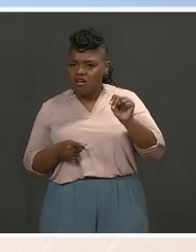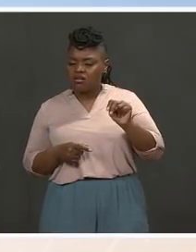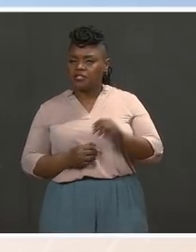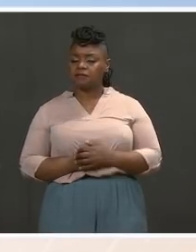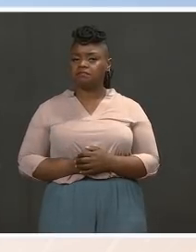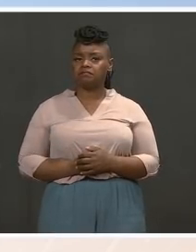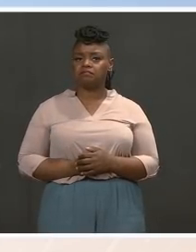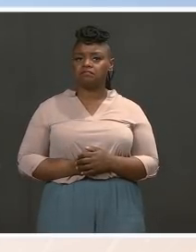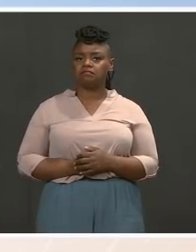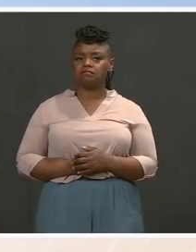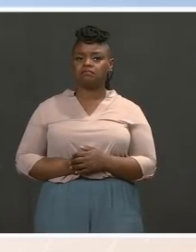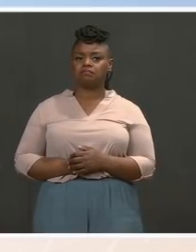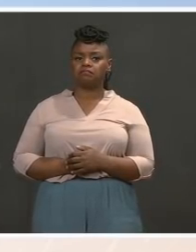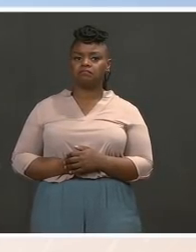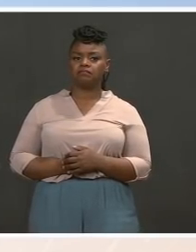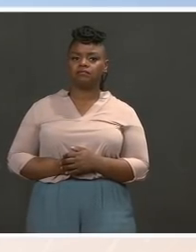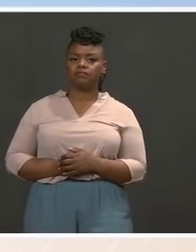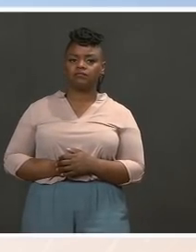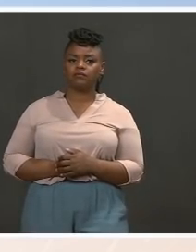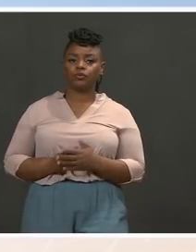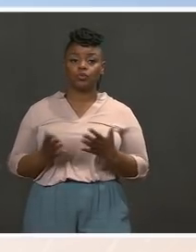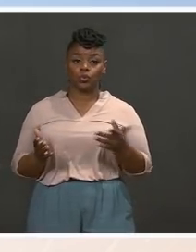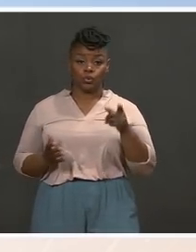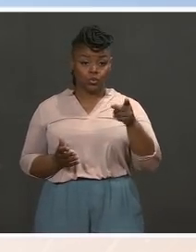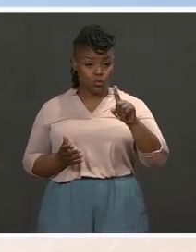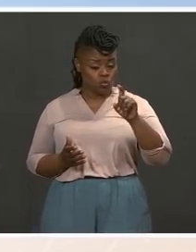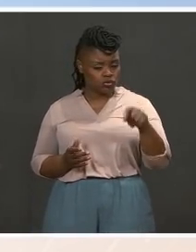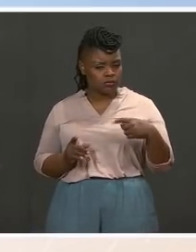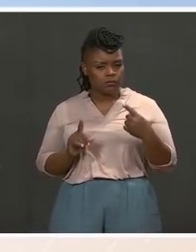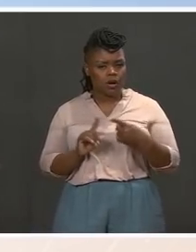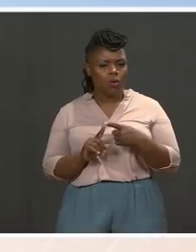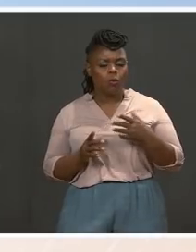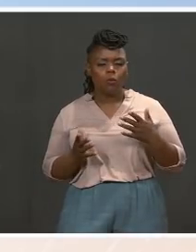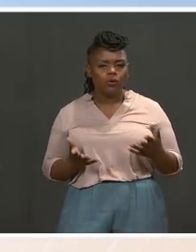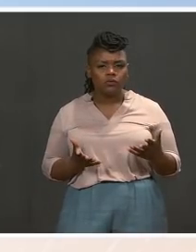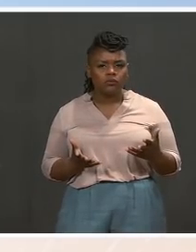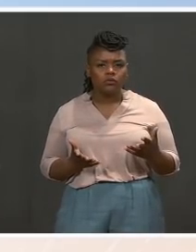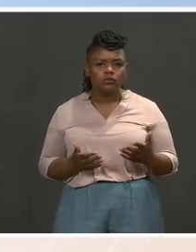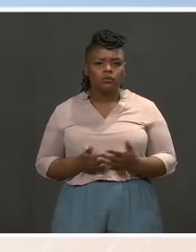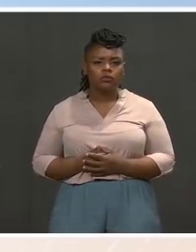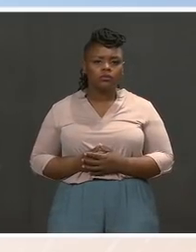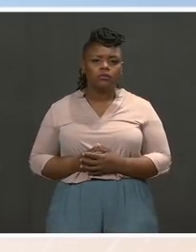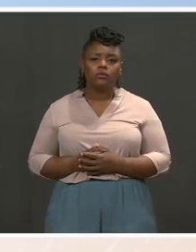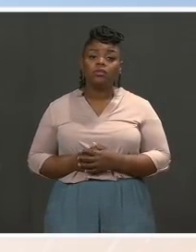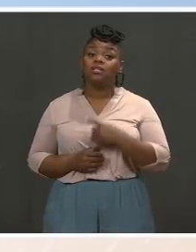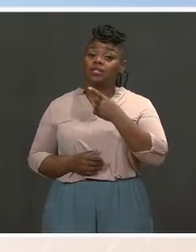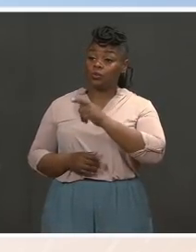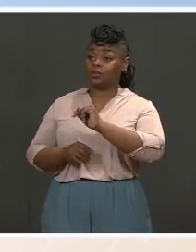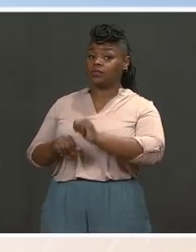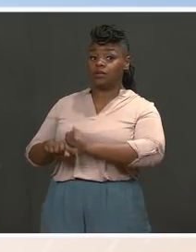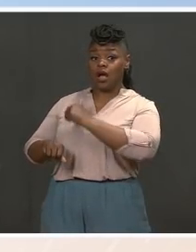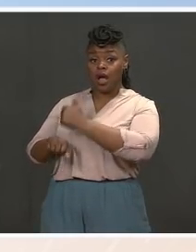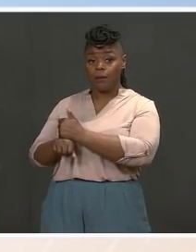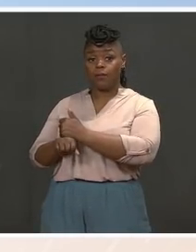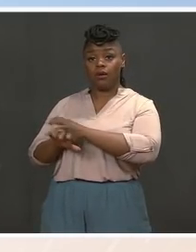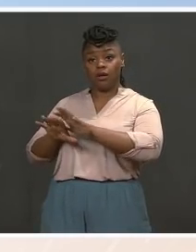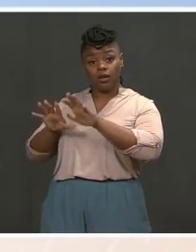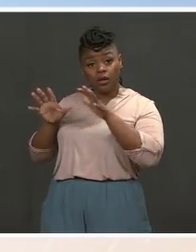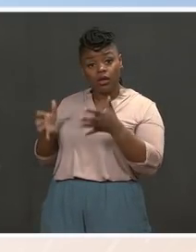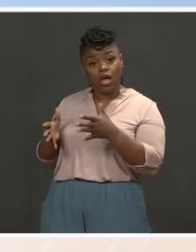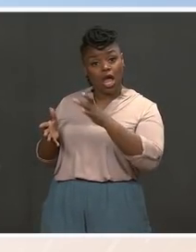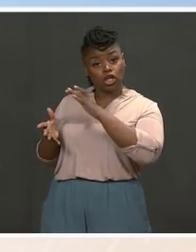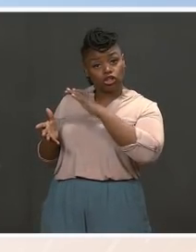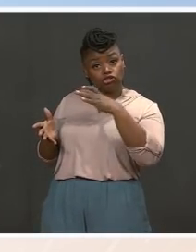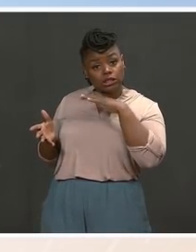you're asking kind of who will he talk to, or who will he — tell the coalition and Congress to build that support? MS. Well, part of it is certainly communicating with